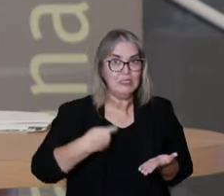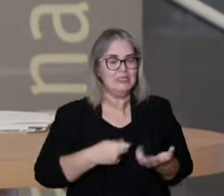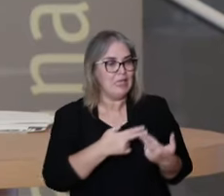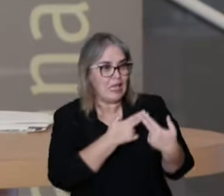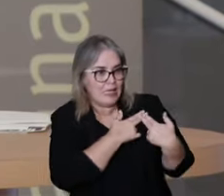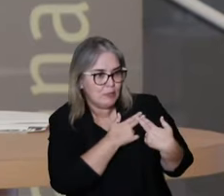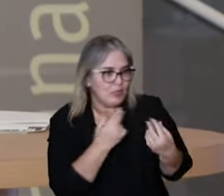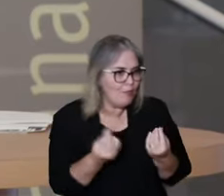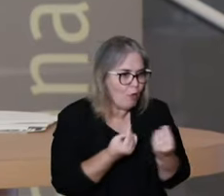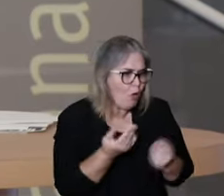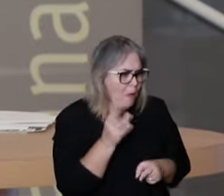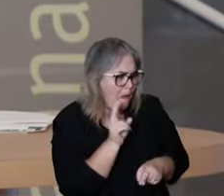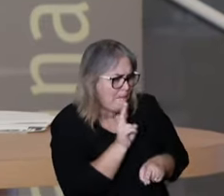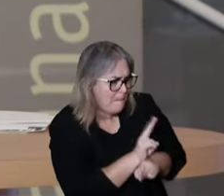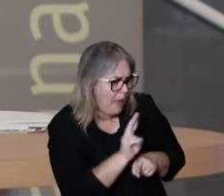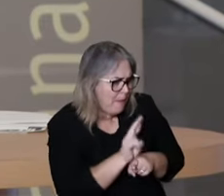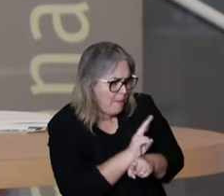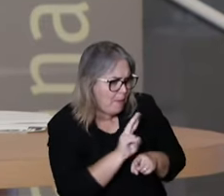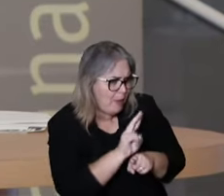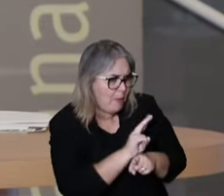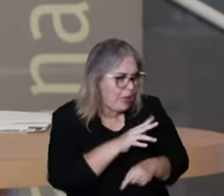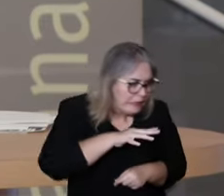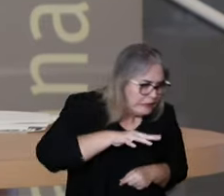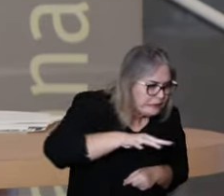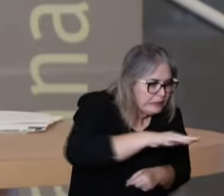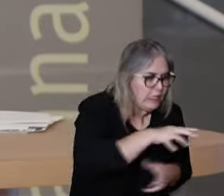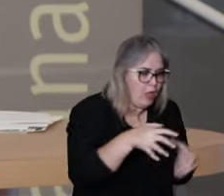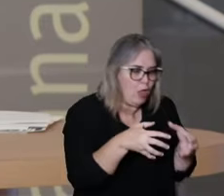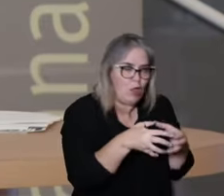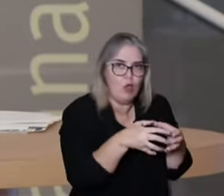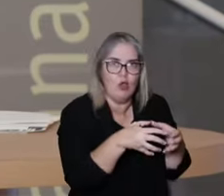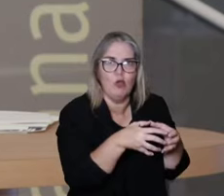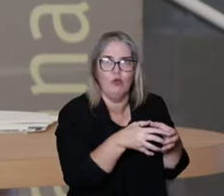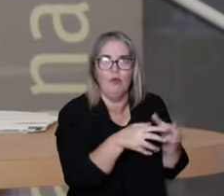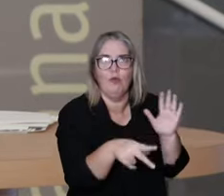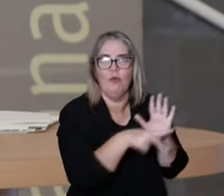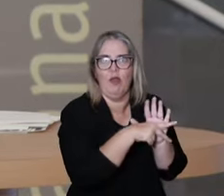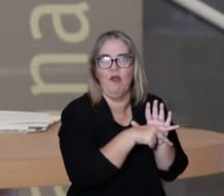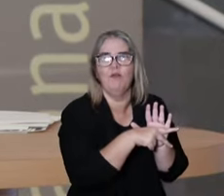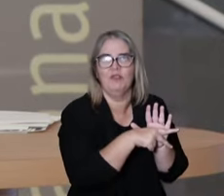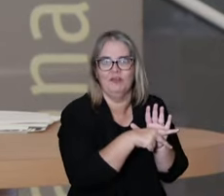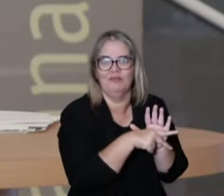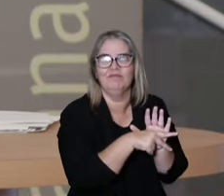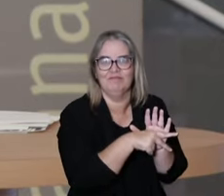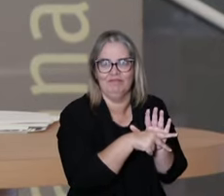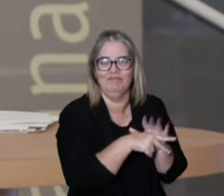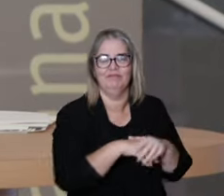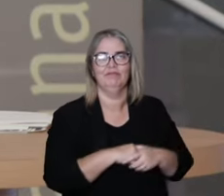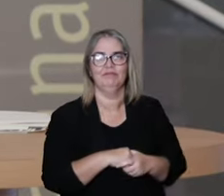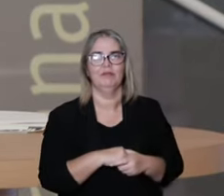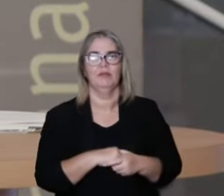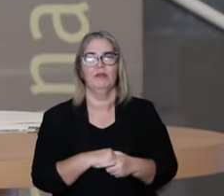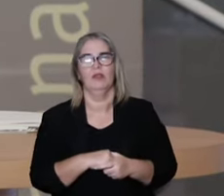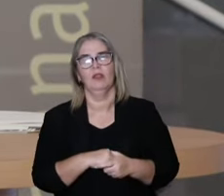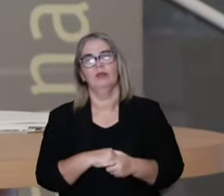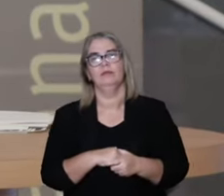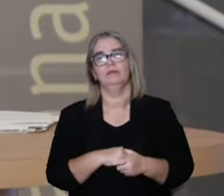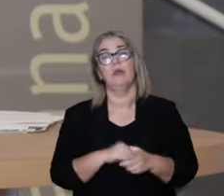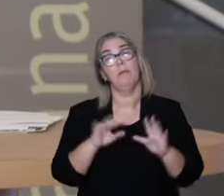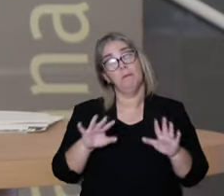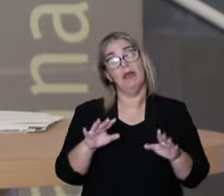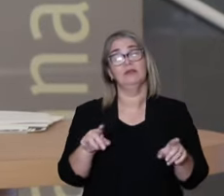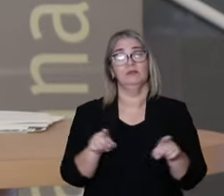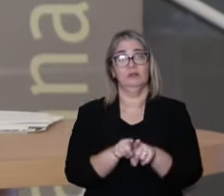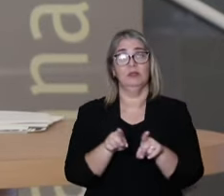difficult to accomplish, because there is a thought that